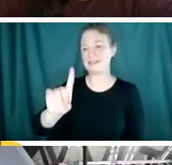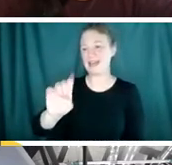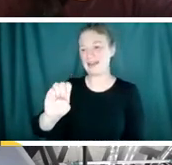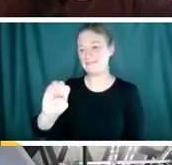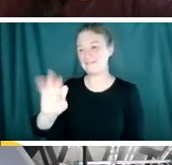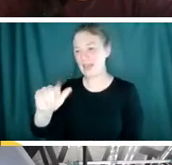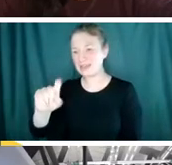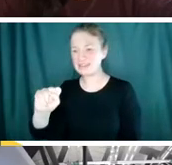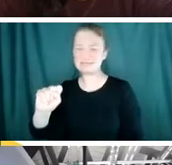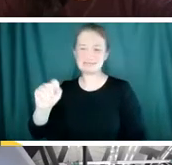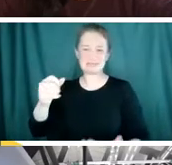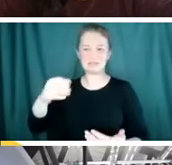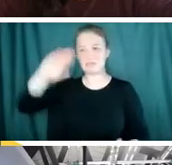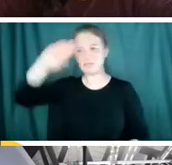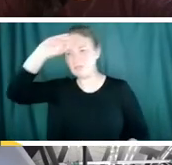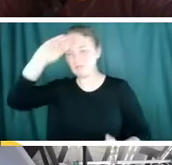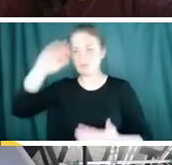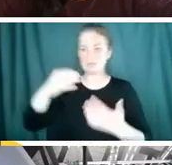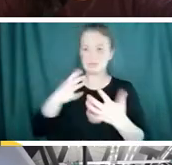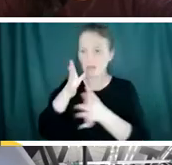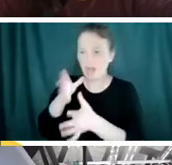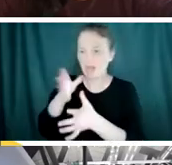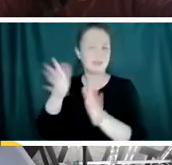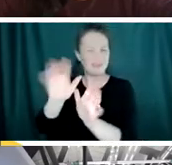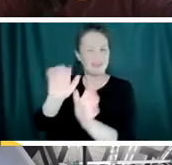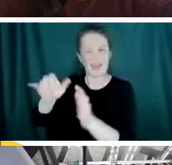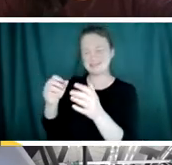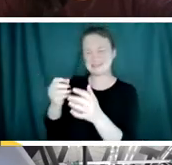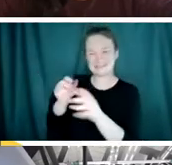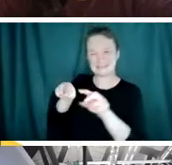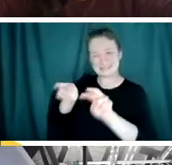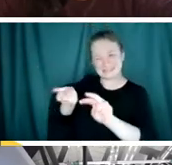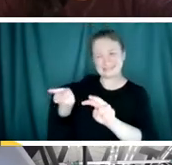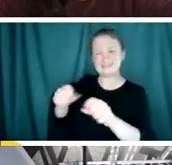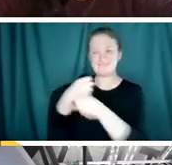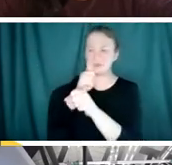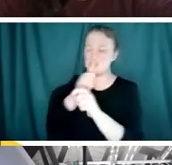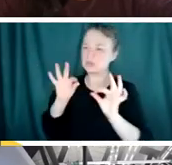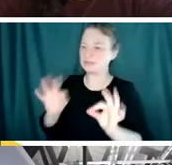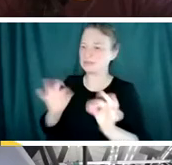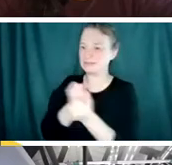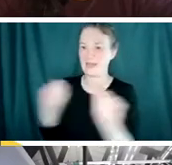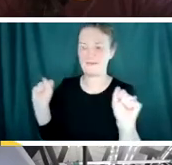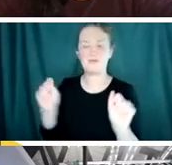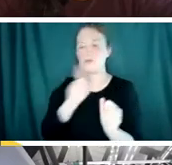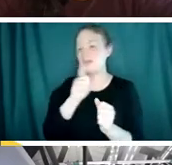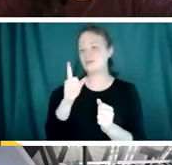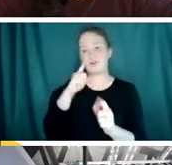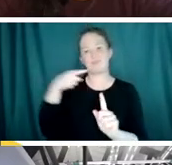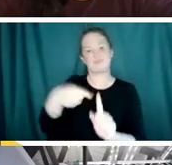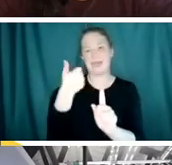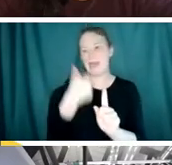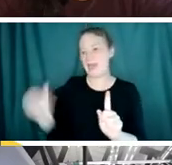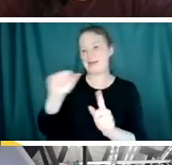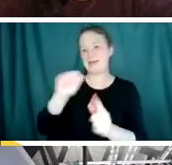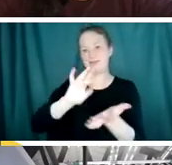expensive, and take longer. It's, it's that way for any and all drugs, vaccines, everything else. Um, I